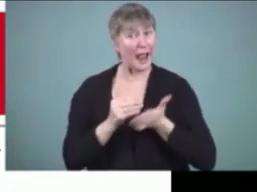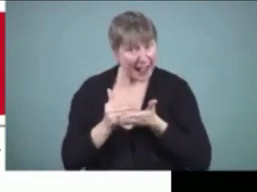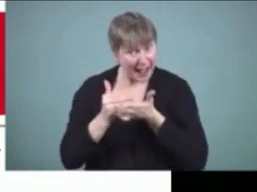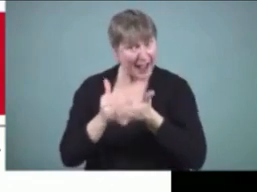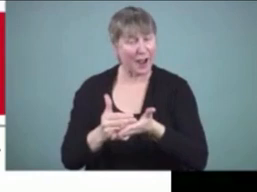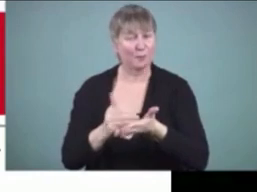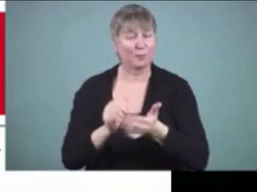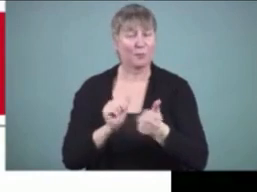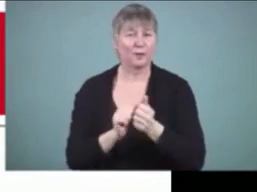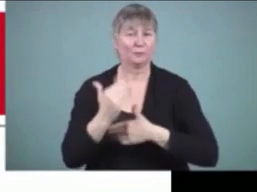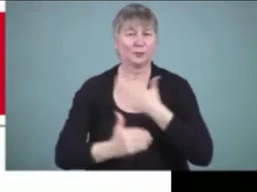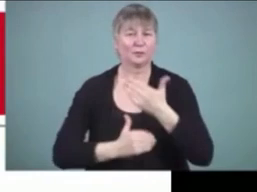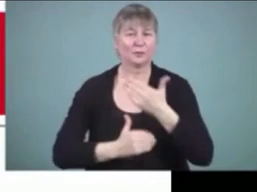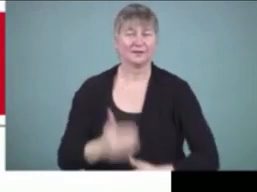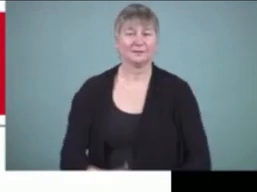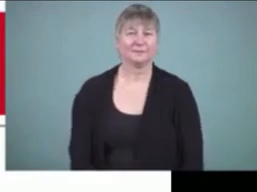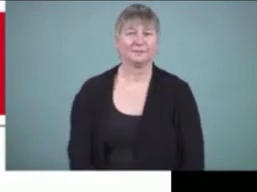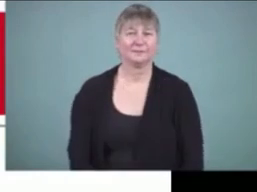next slide